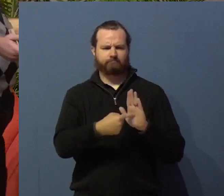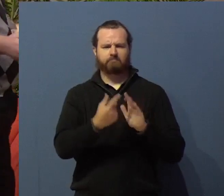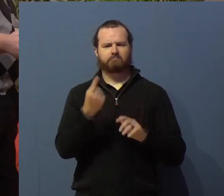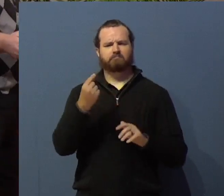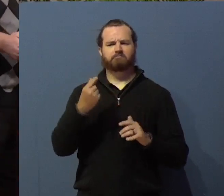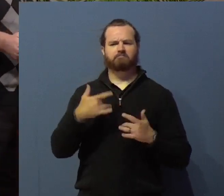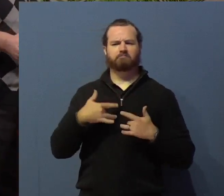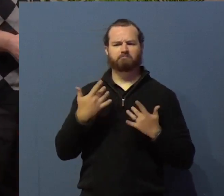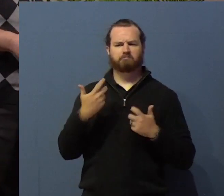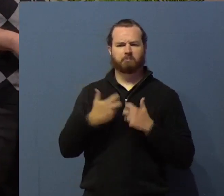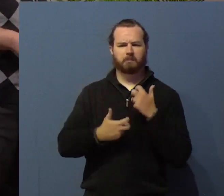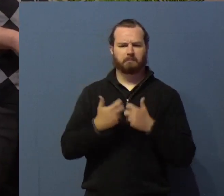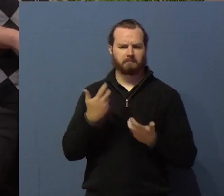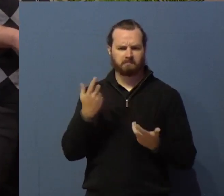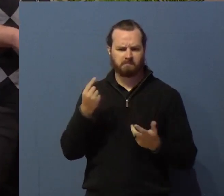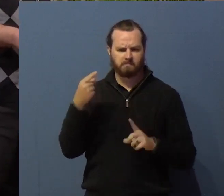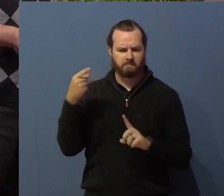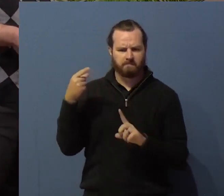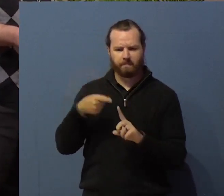this entire conference.